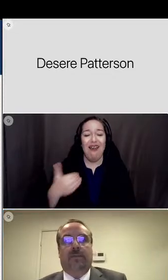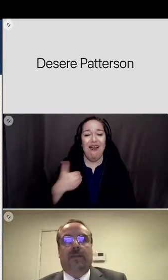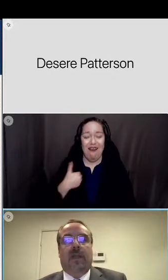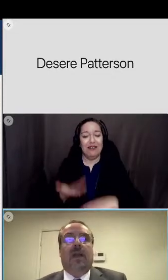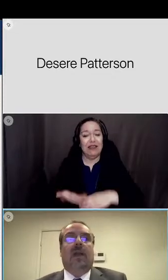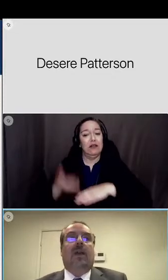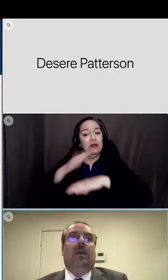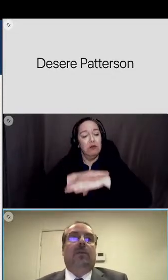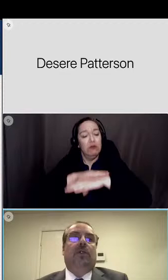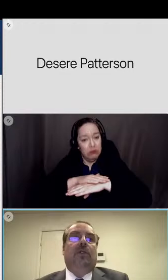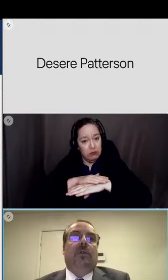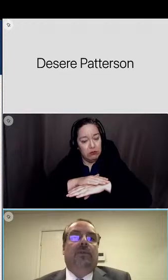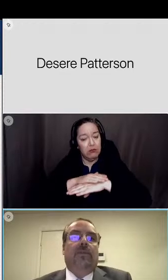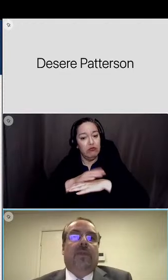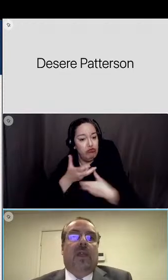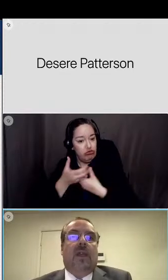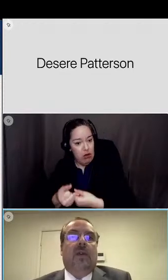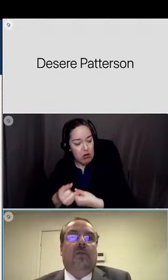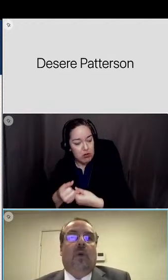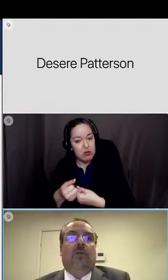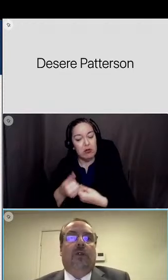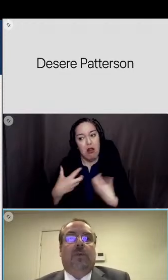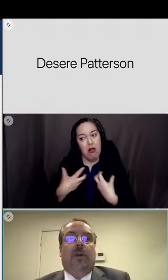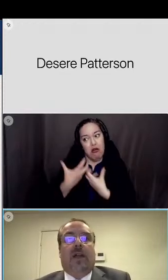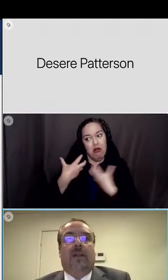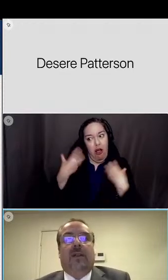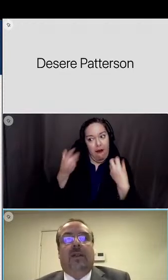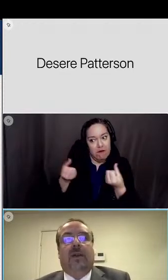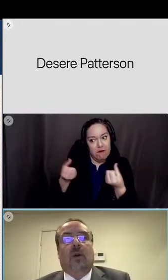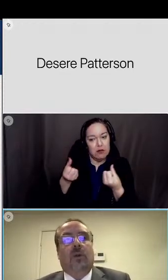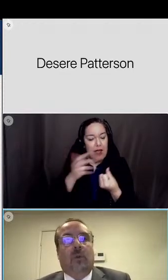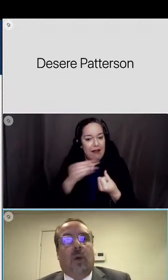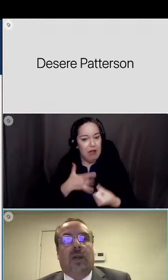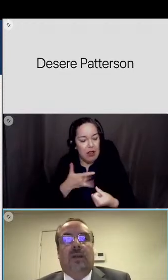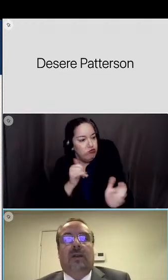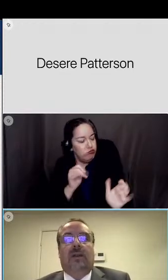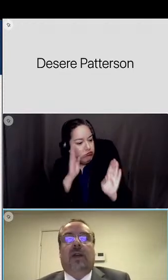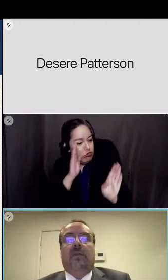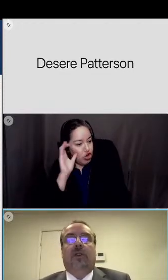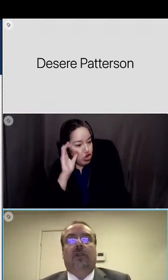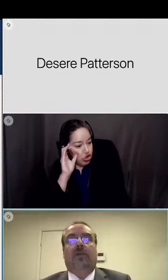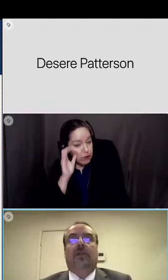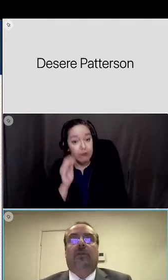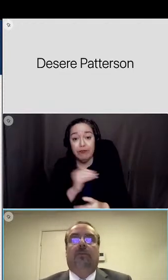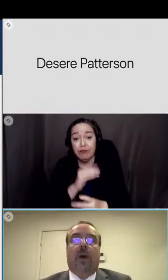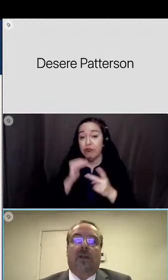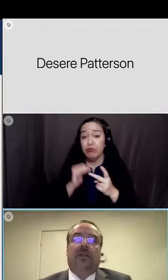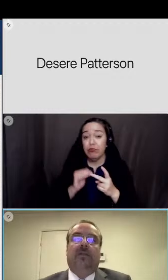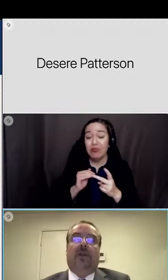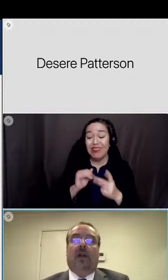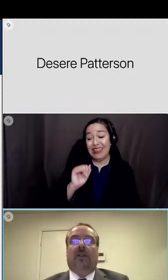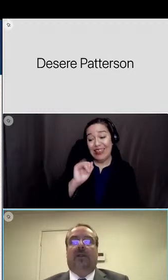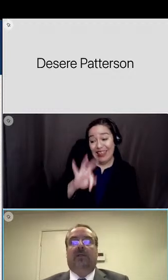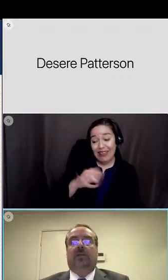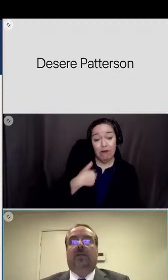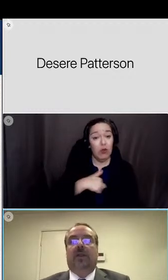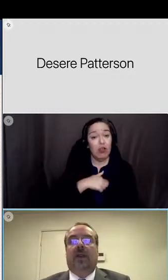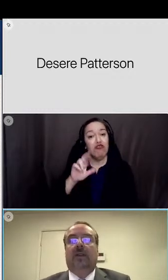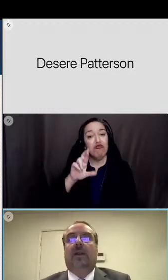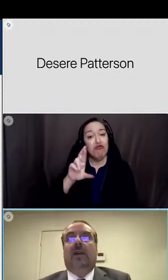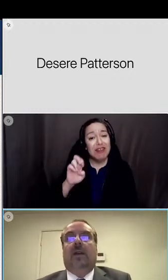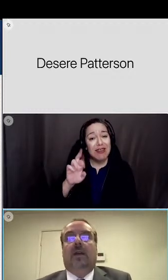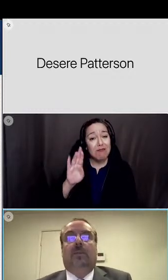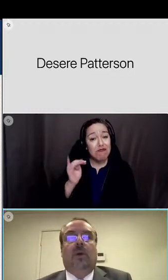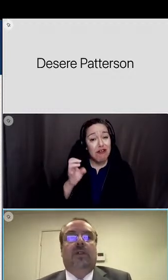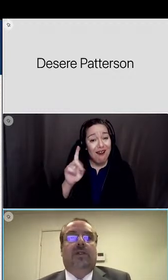number two if we rebrand the colton way to have a universal positive connotation